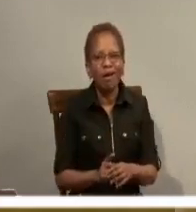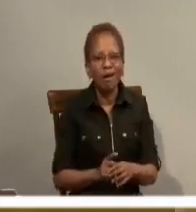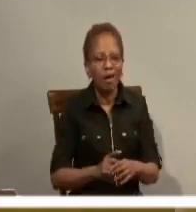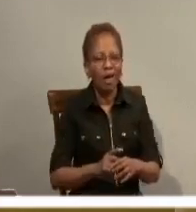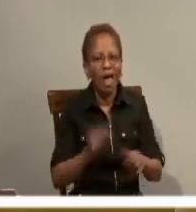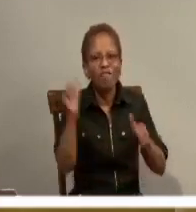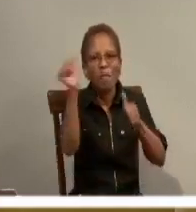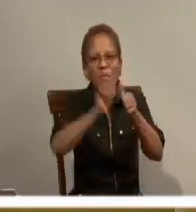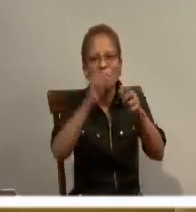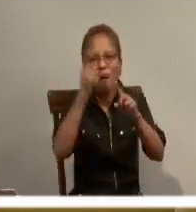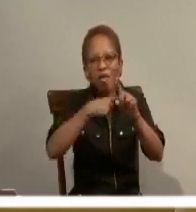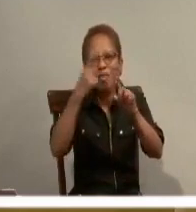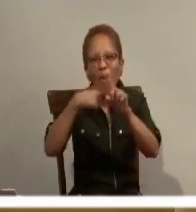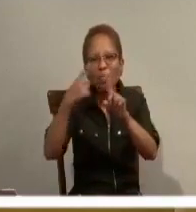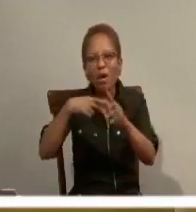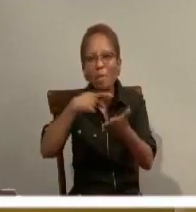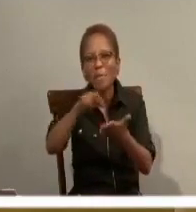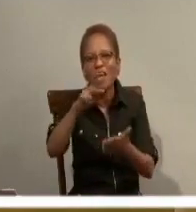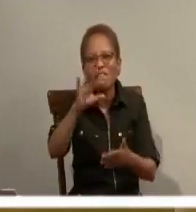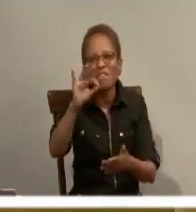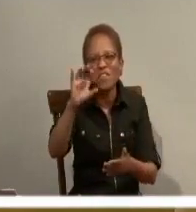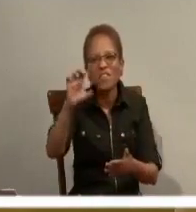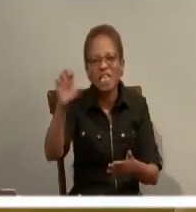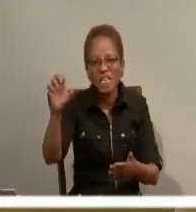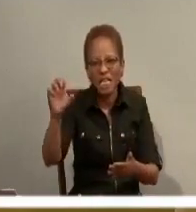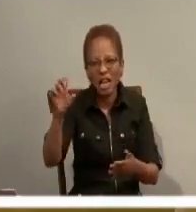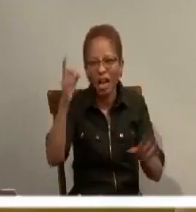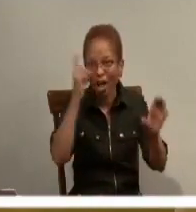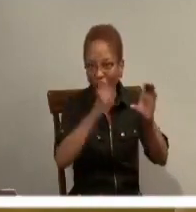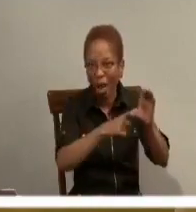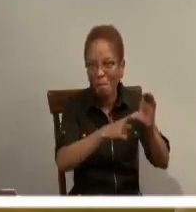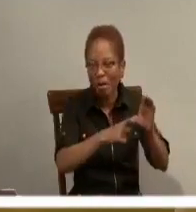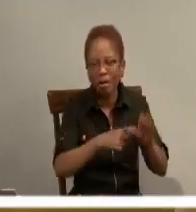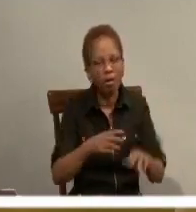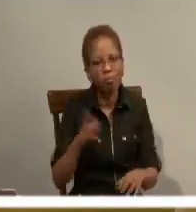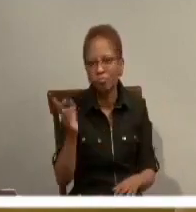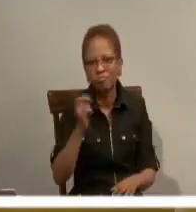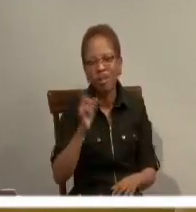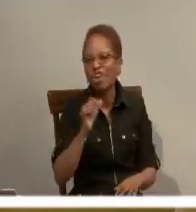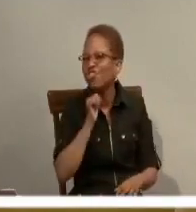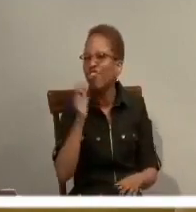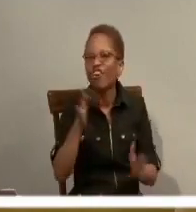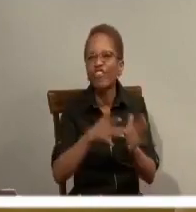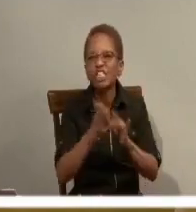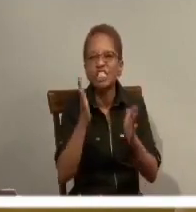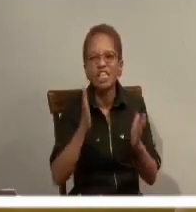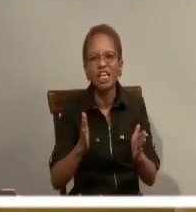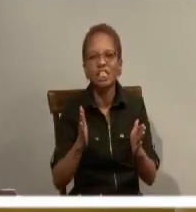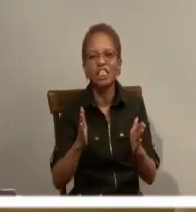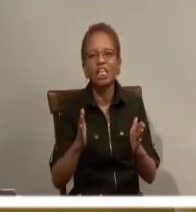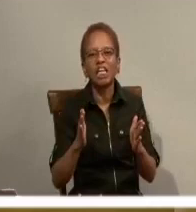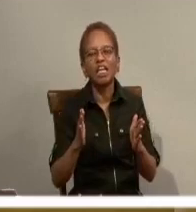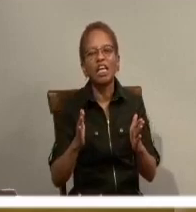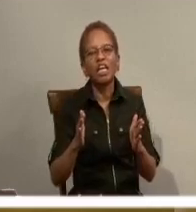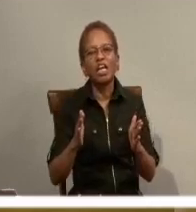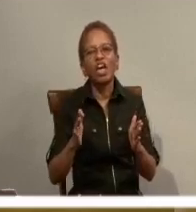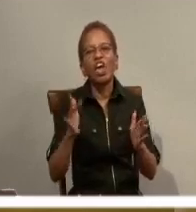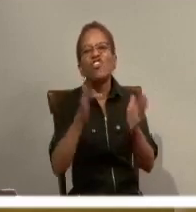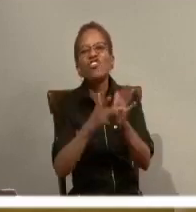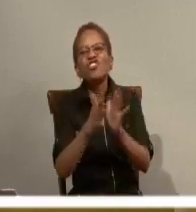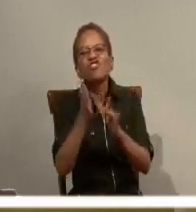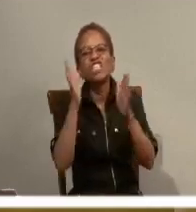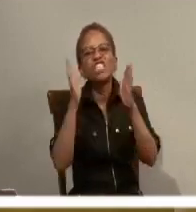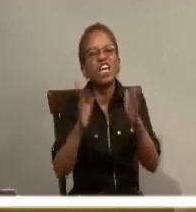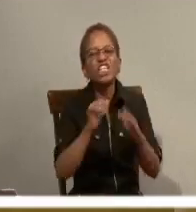the Eucharist or showing up for this or that. It is about a dedication of your whole life in pursuit of this God who